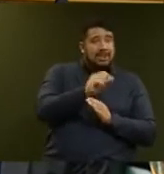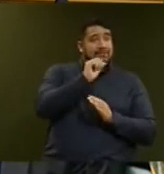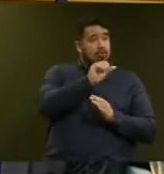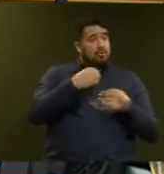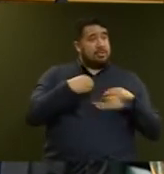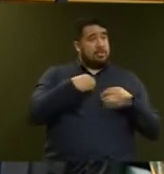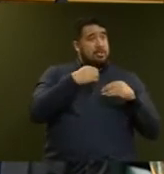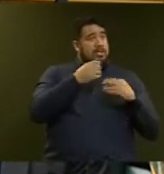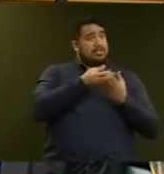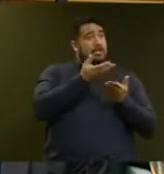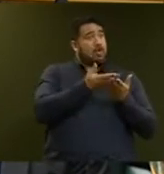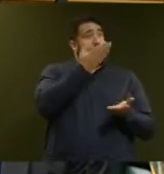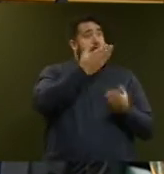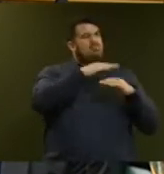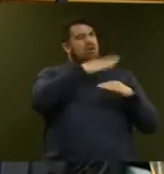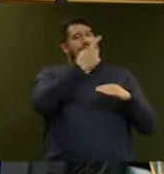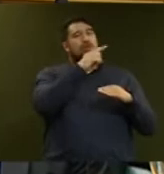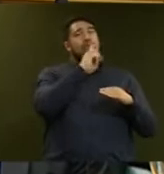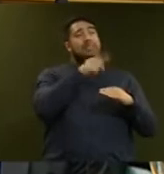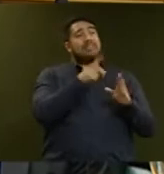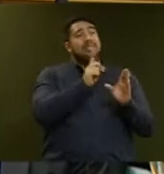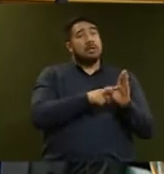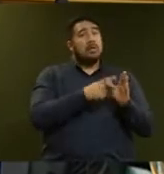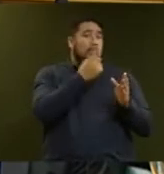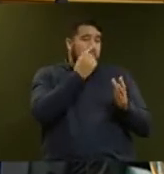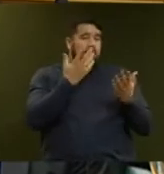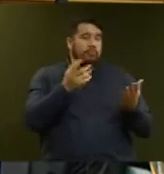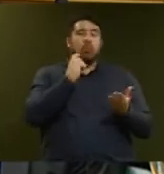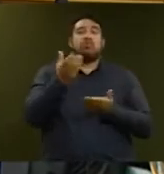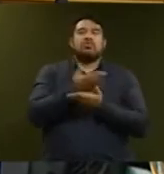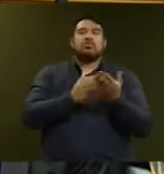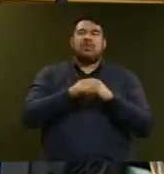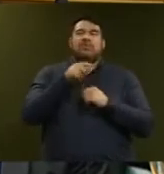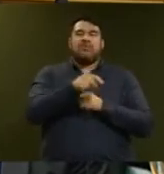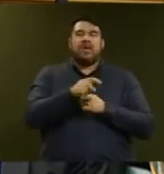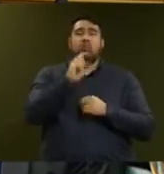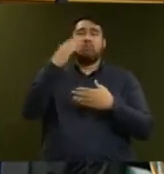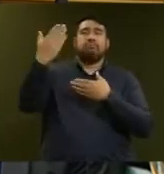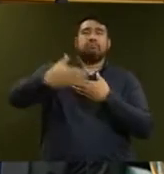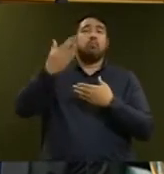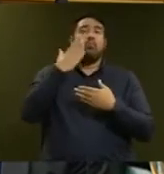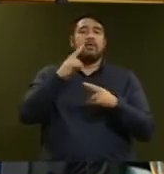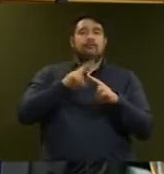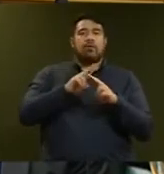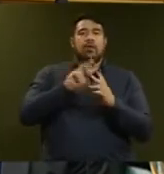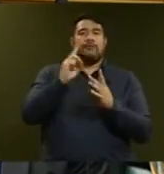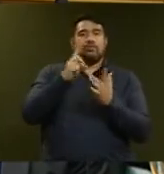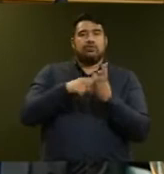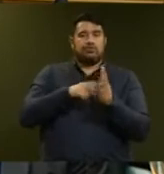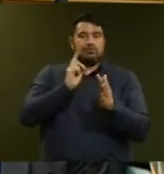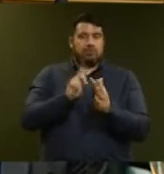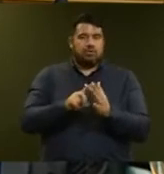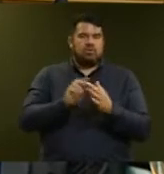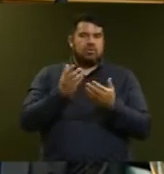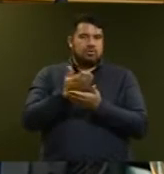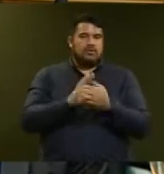spending over $100,000 per year. Consultation closes on Friday the 1st of June and I encourage stakeholders from